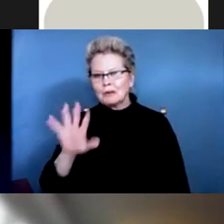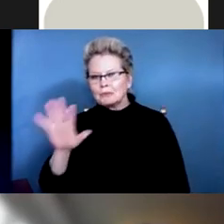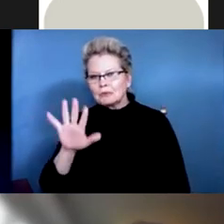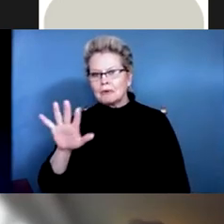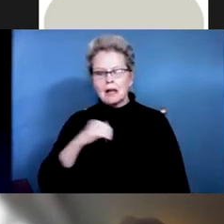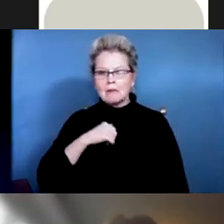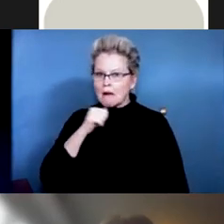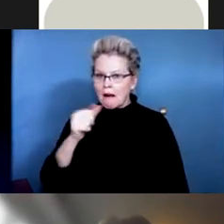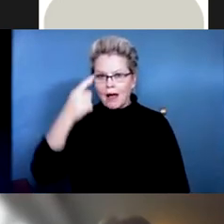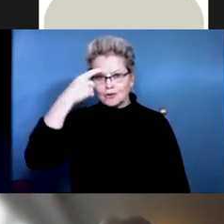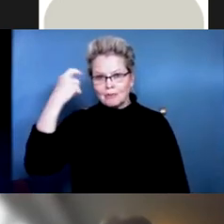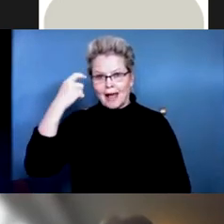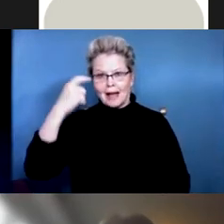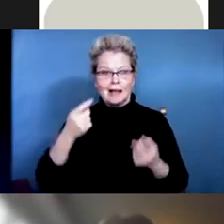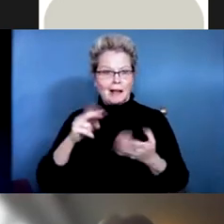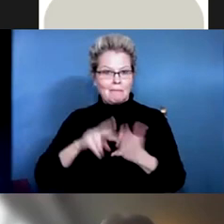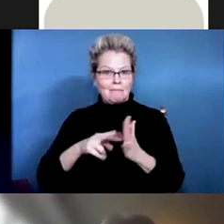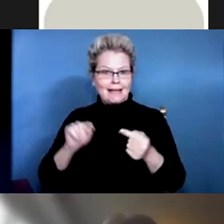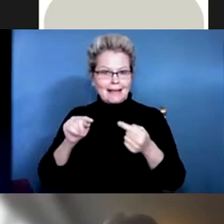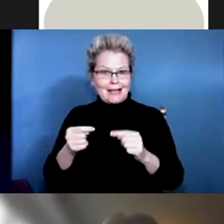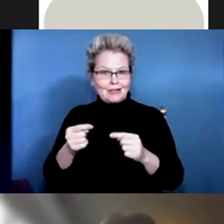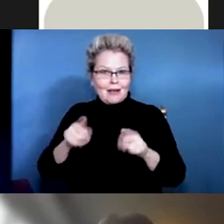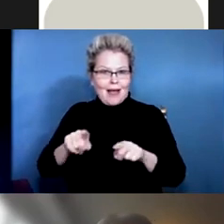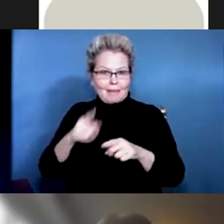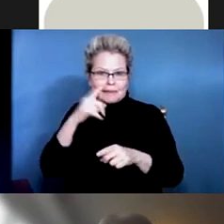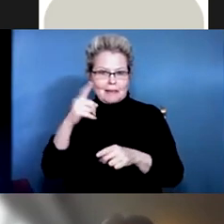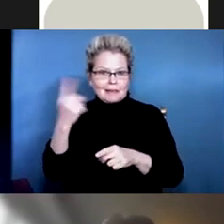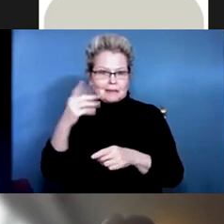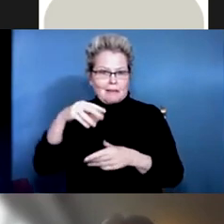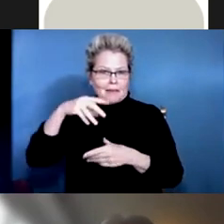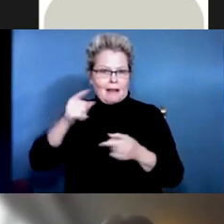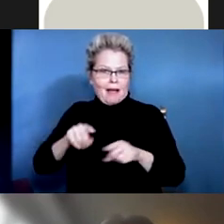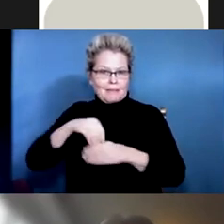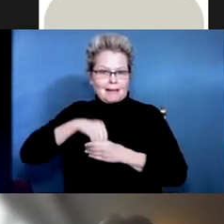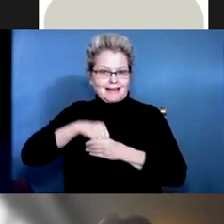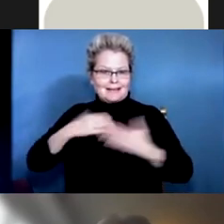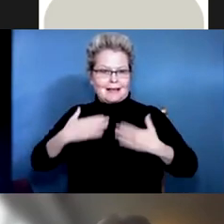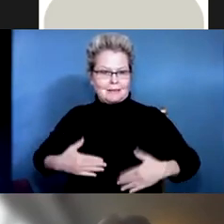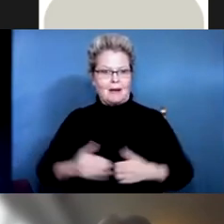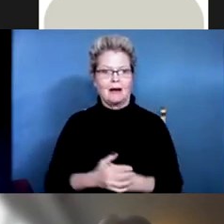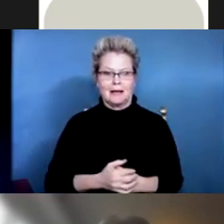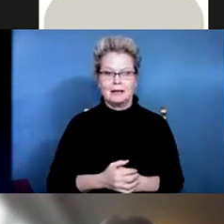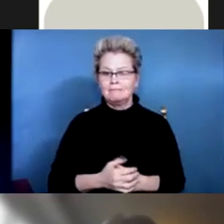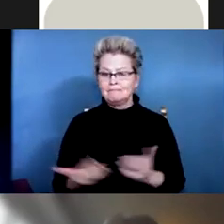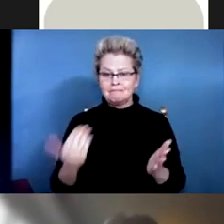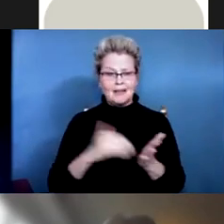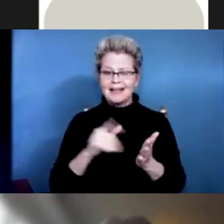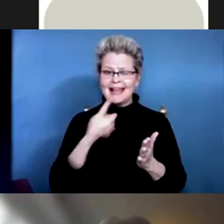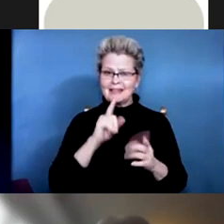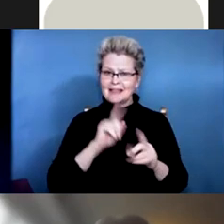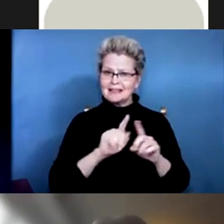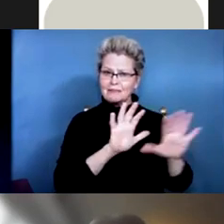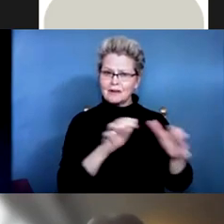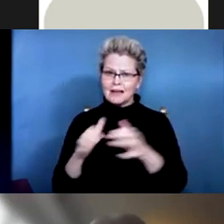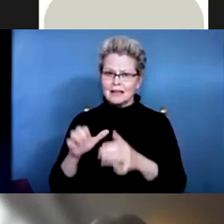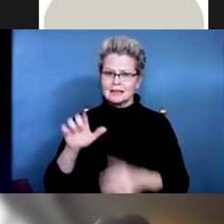So these are the classifications. And I'll explain these terms a little bit more as we go along. But tetraplegia is